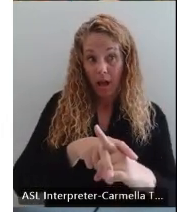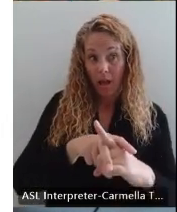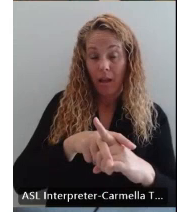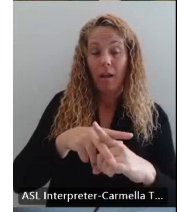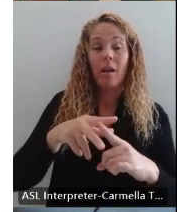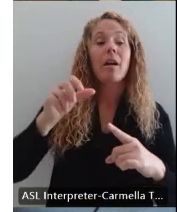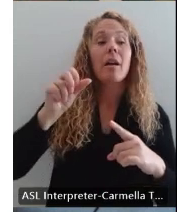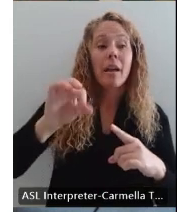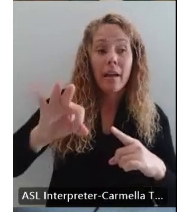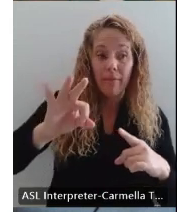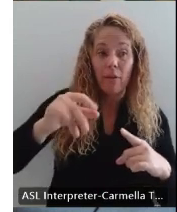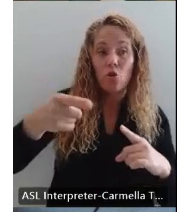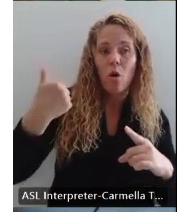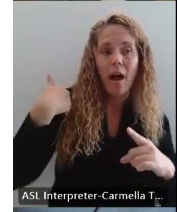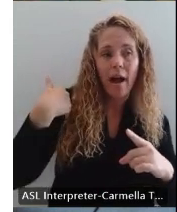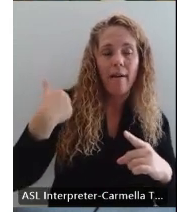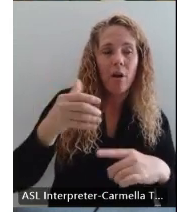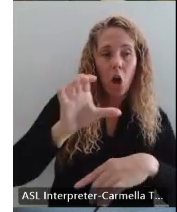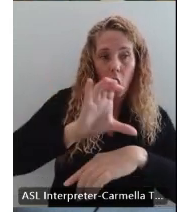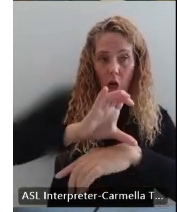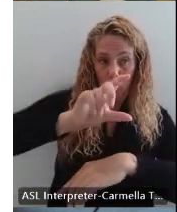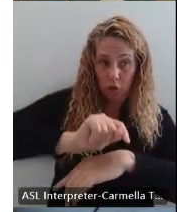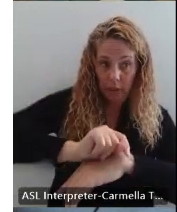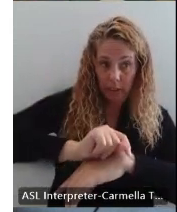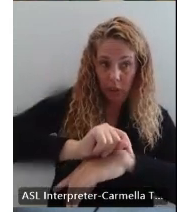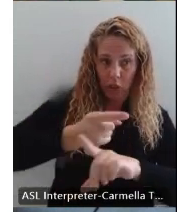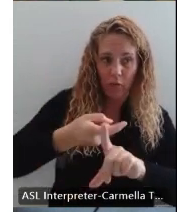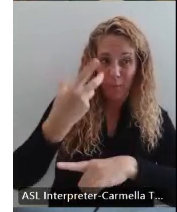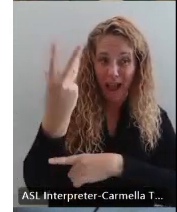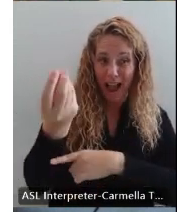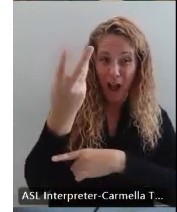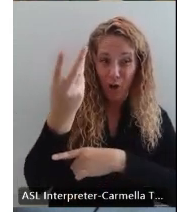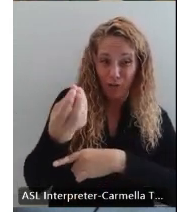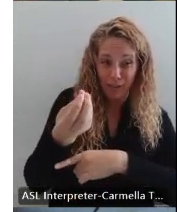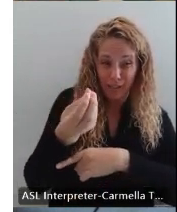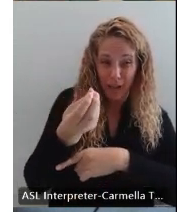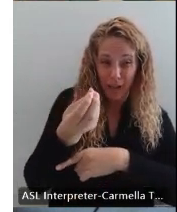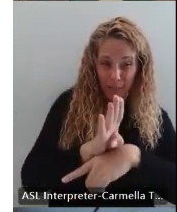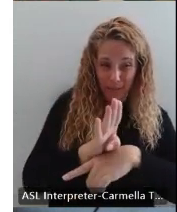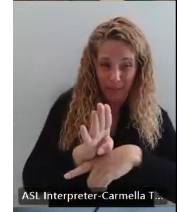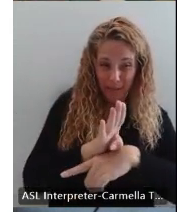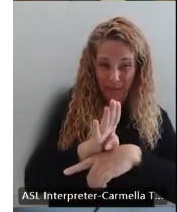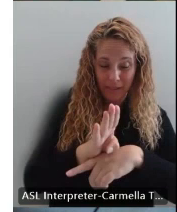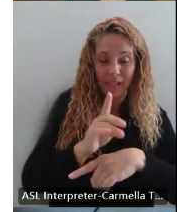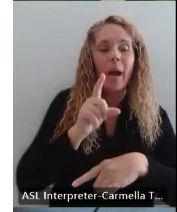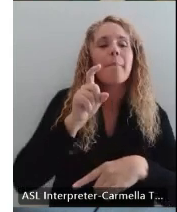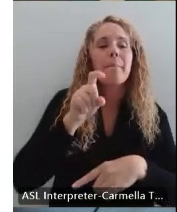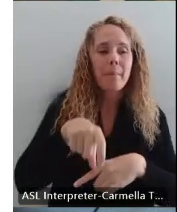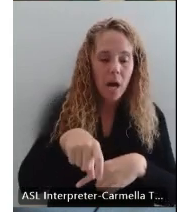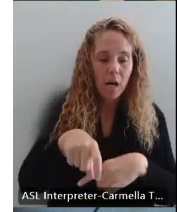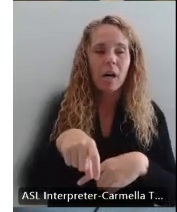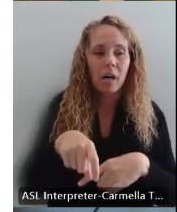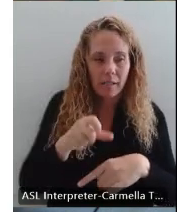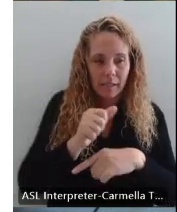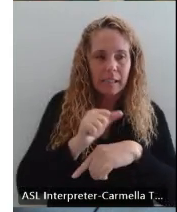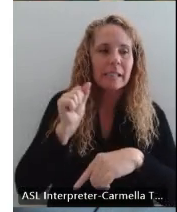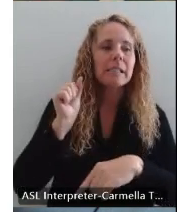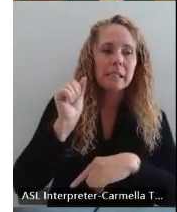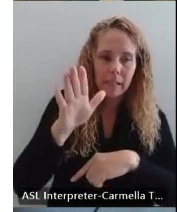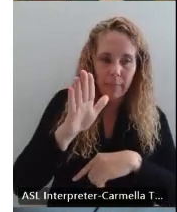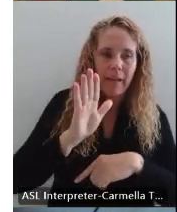you have a consultation from an outside source, you will need to submit